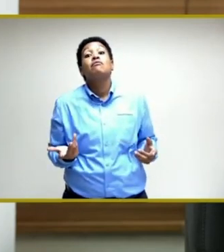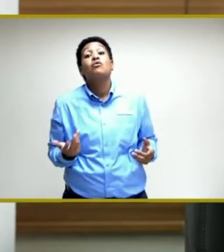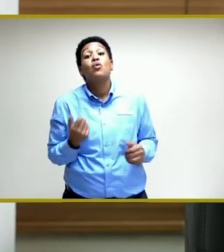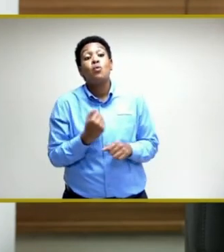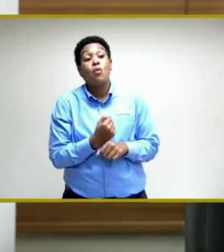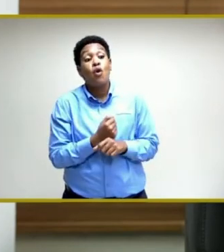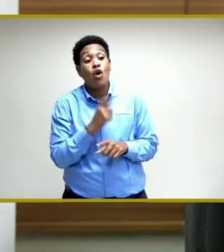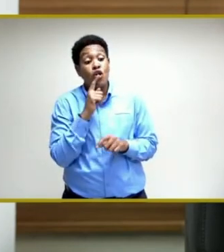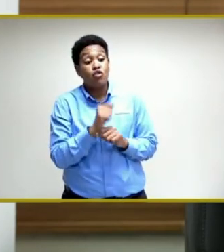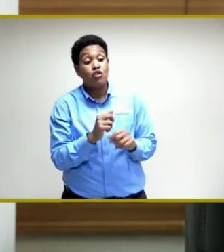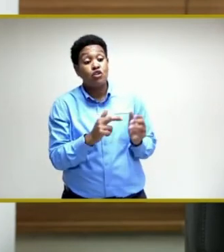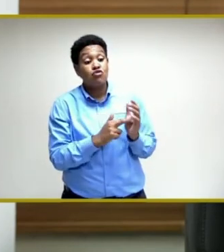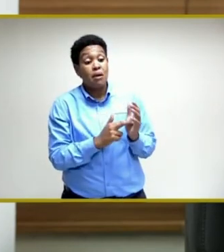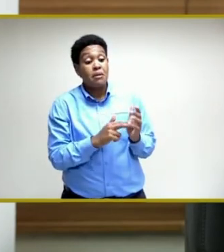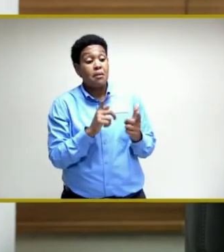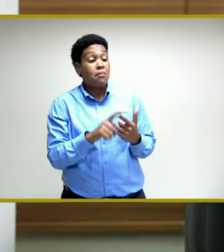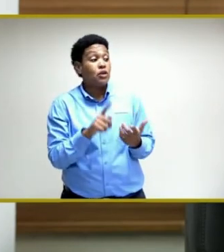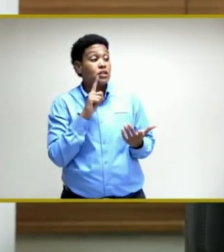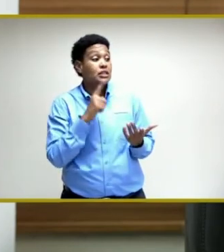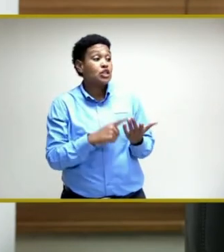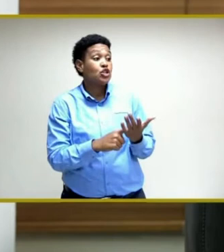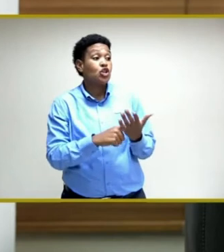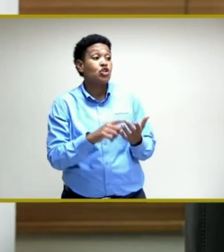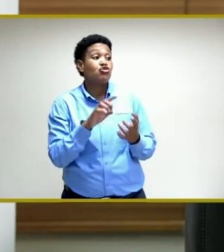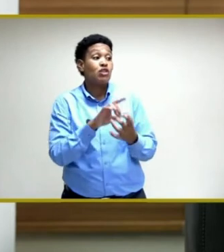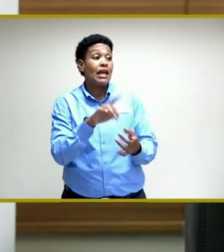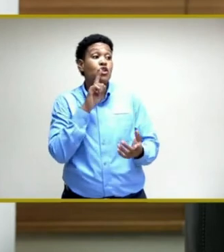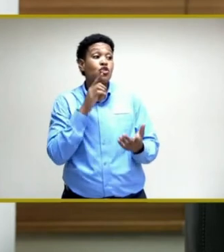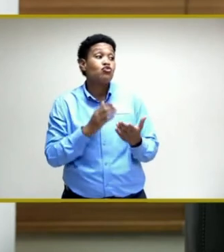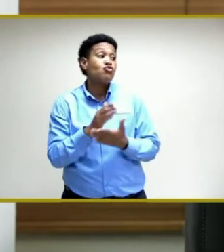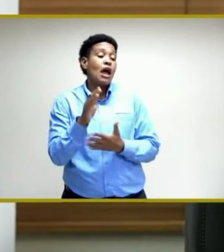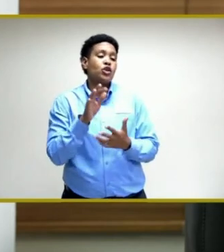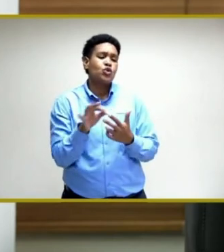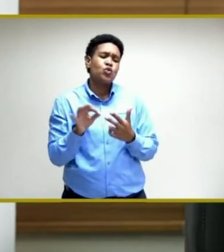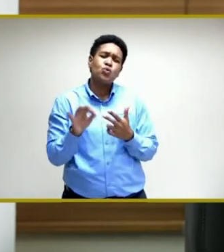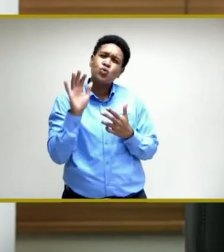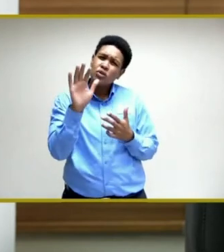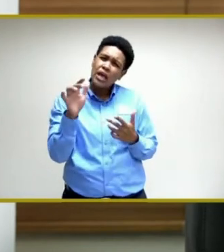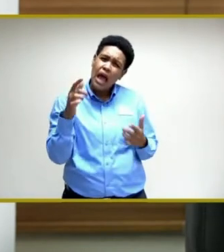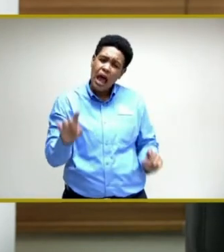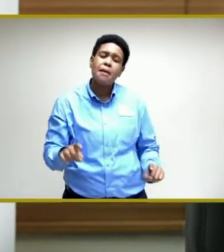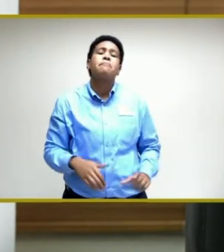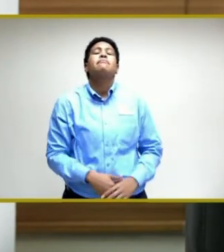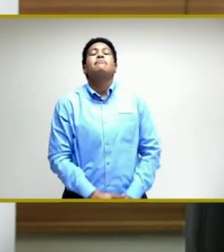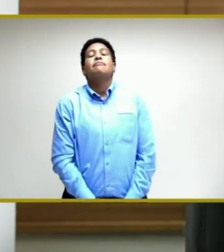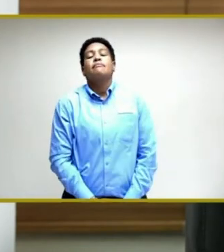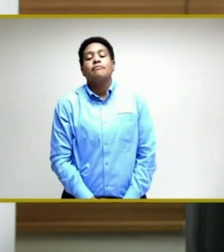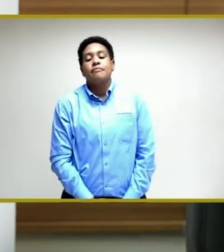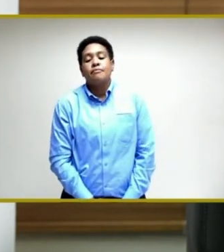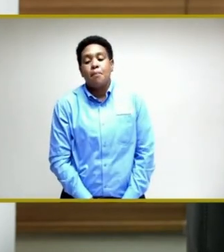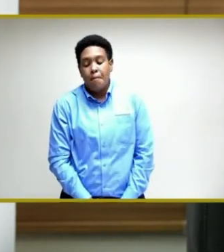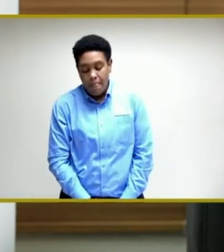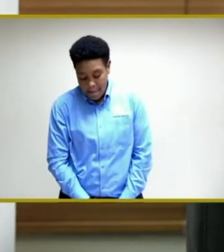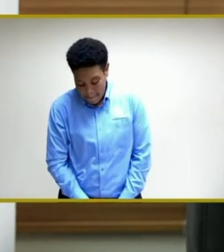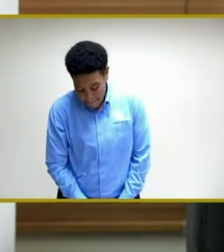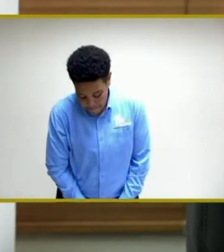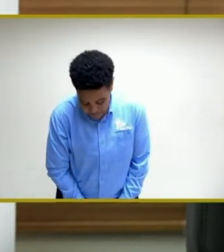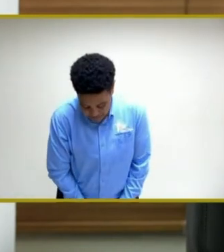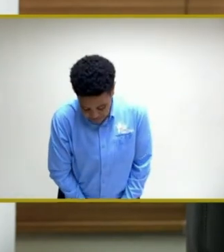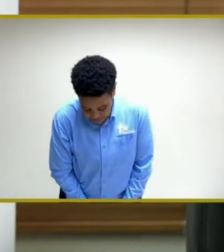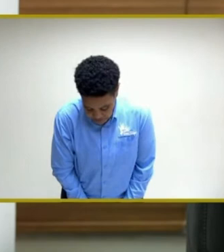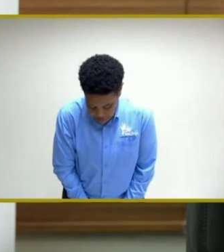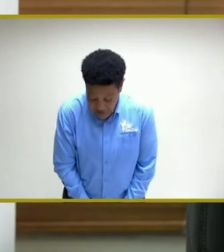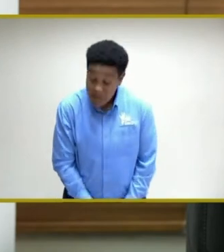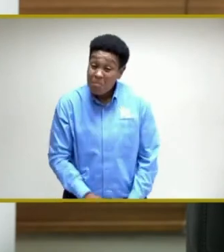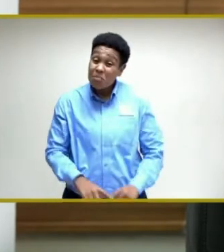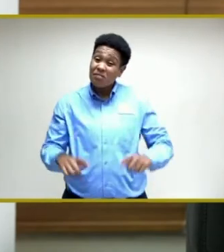representation, and the discussion around the right to choose, and so on, but it is becoming and has